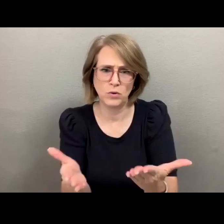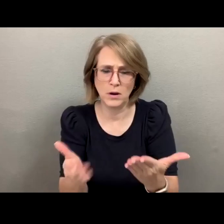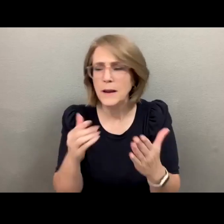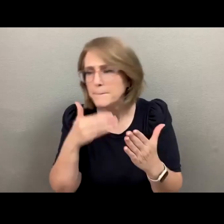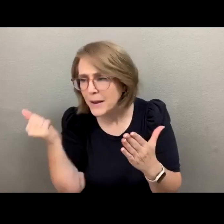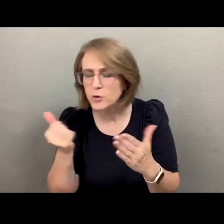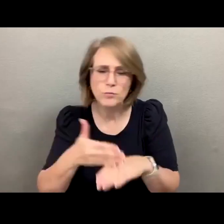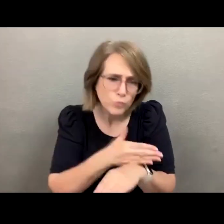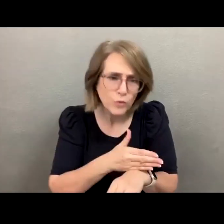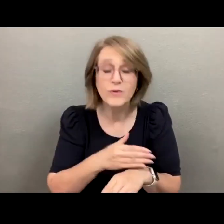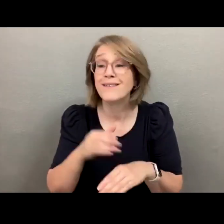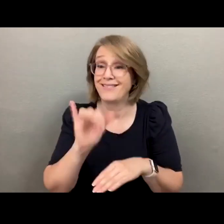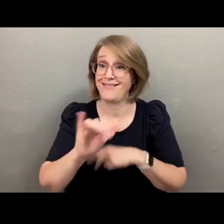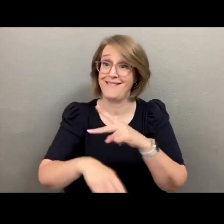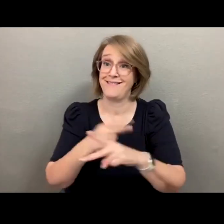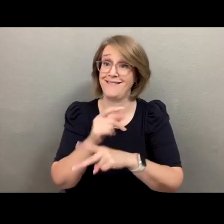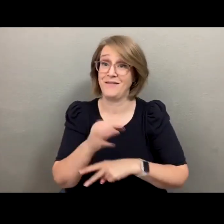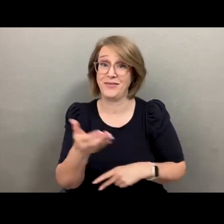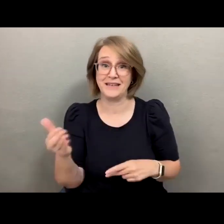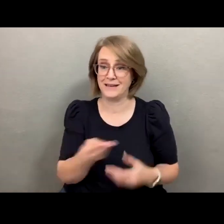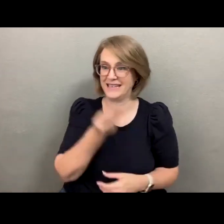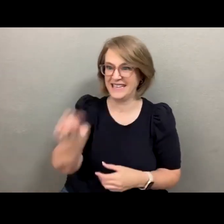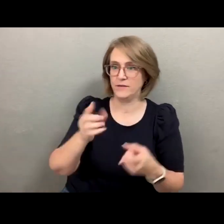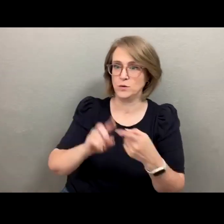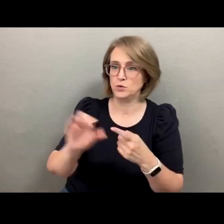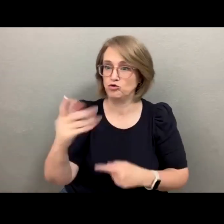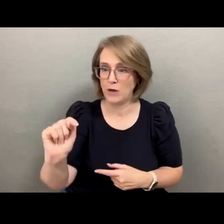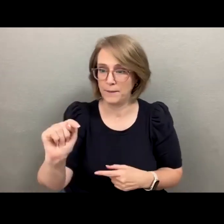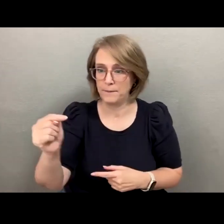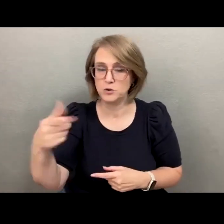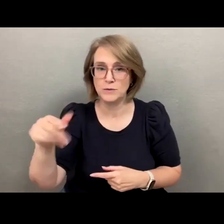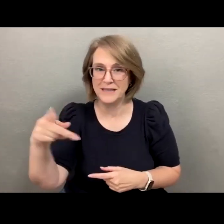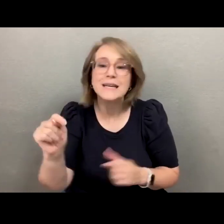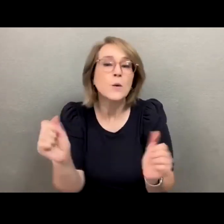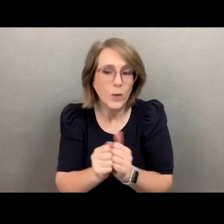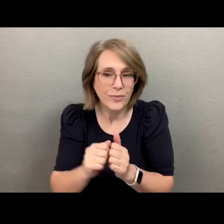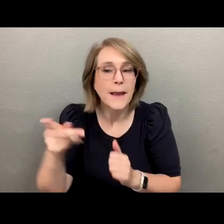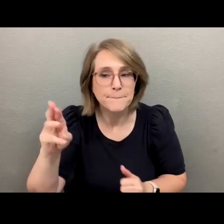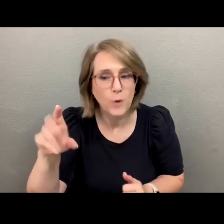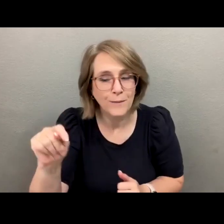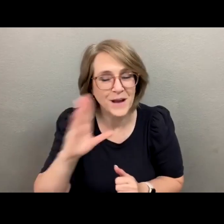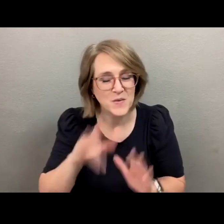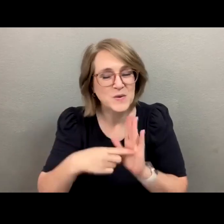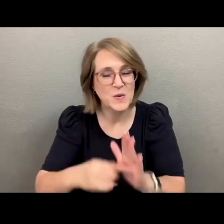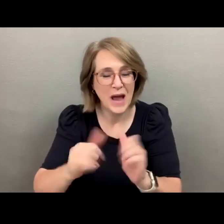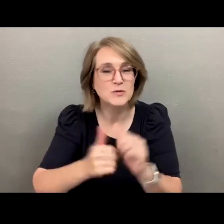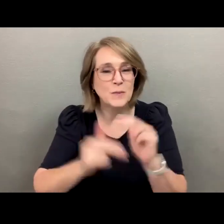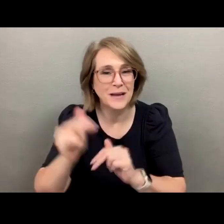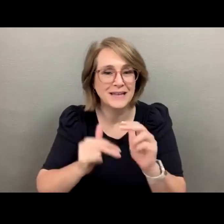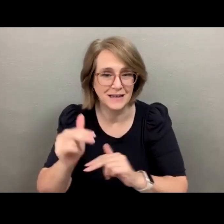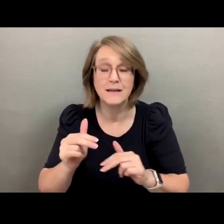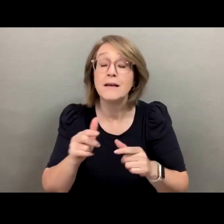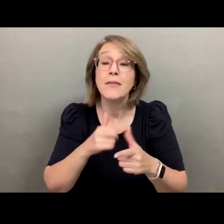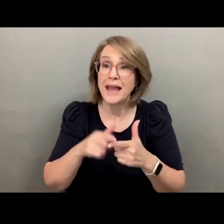to do better. Take those things, give it to chat GPT with a prompt that I'll show you how to build, and it